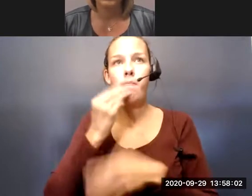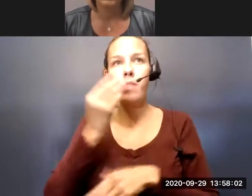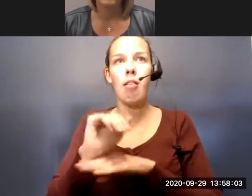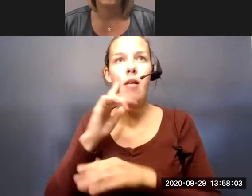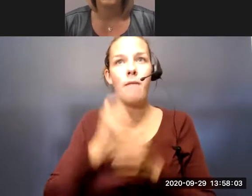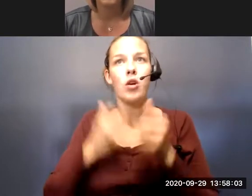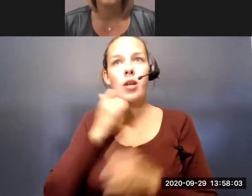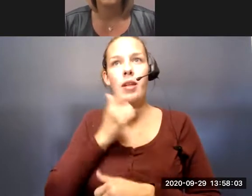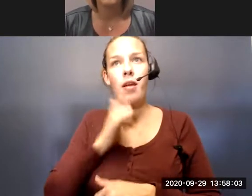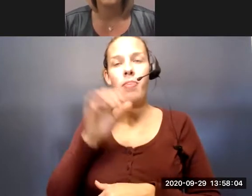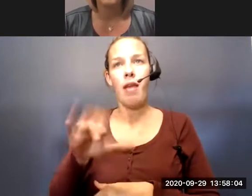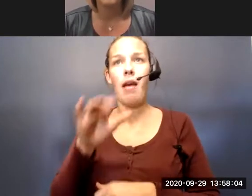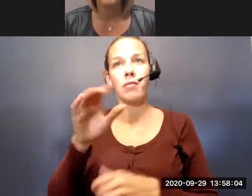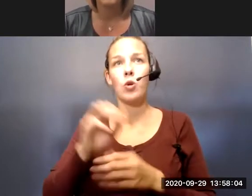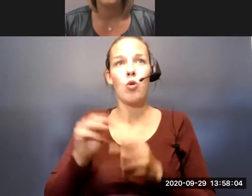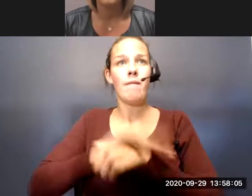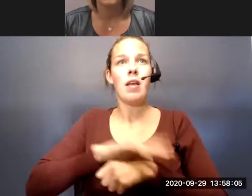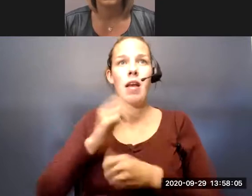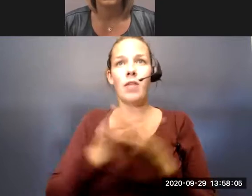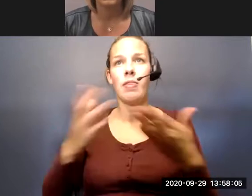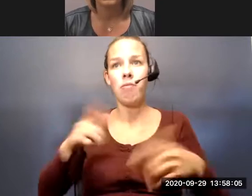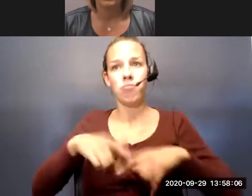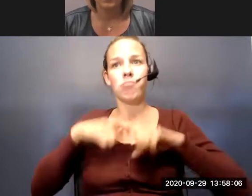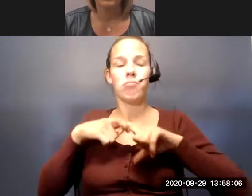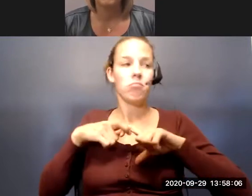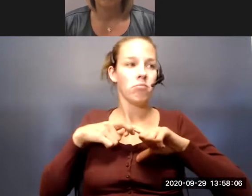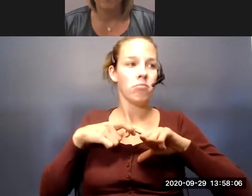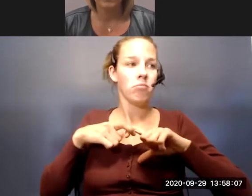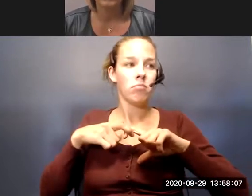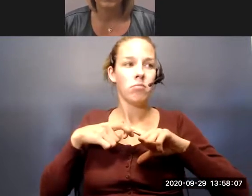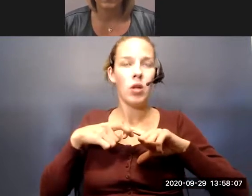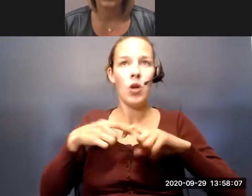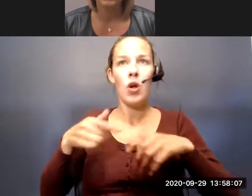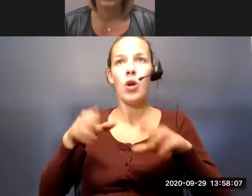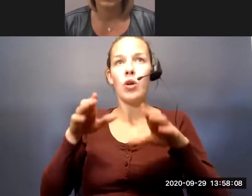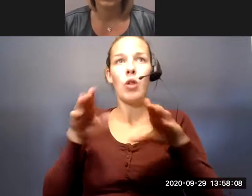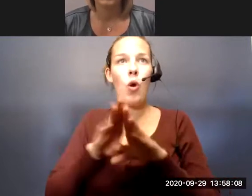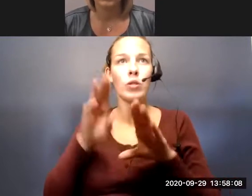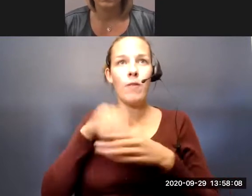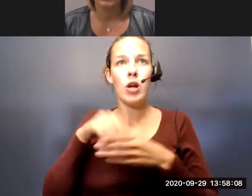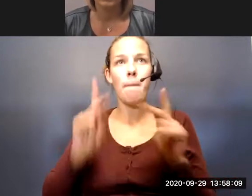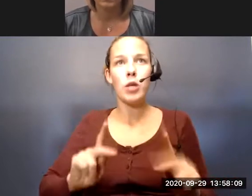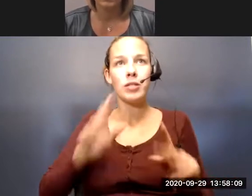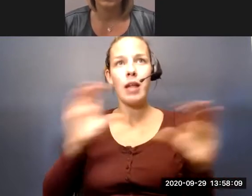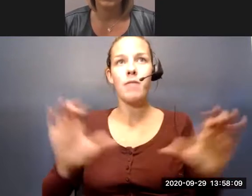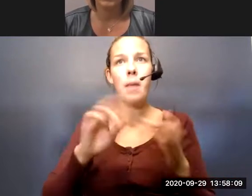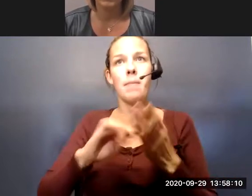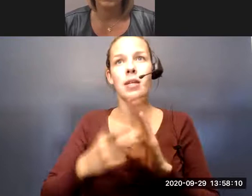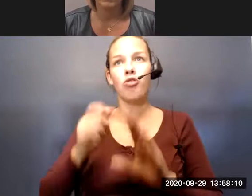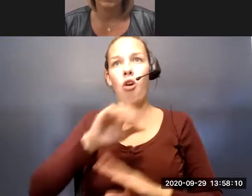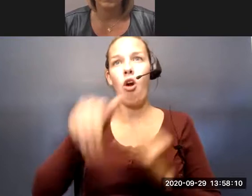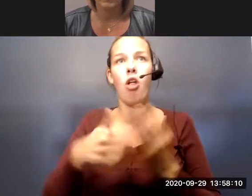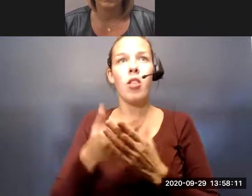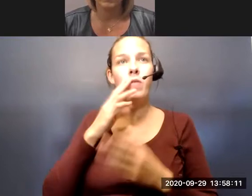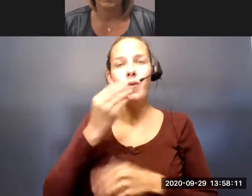the COVID-19 shelter at home, all of our community focal points have been closed for in-person activities, which means that all of those congregate meal